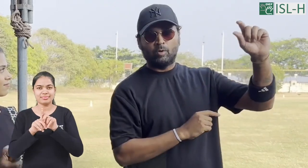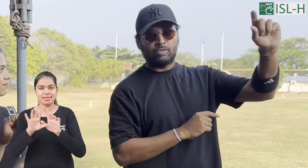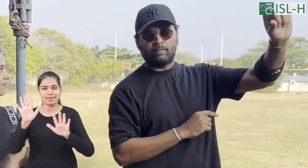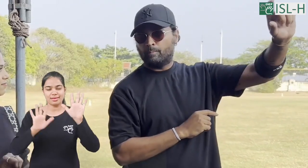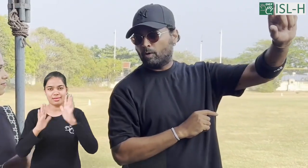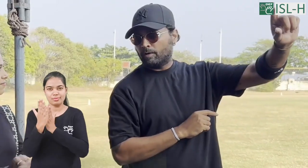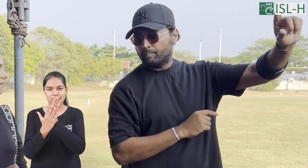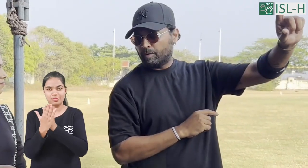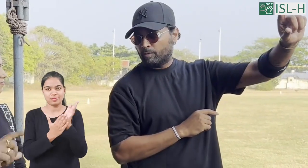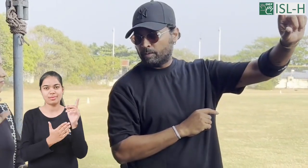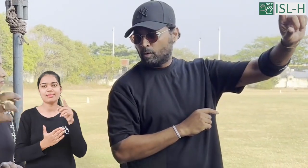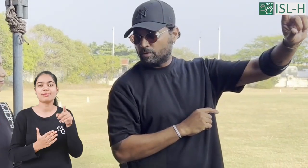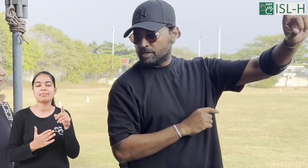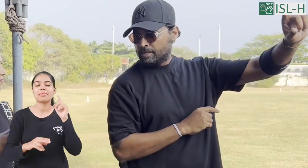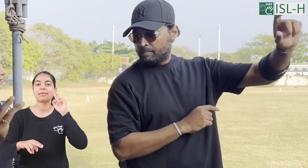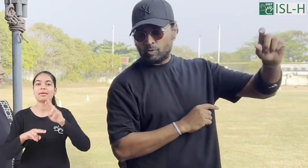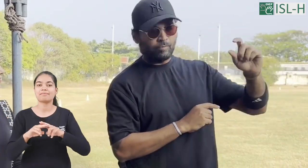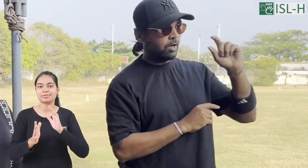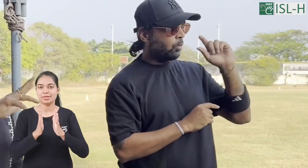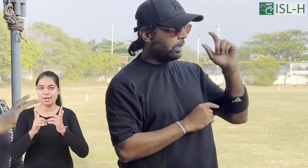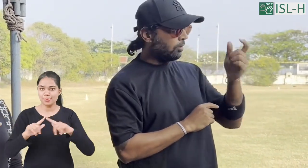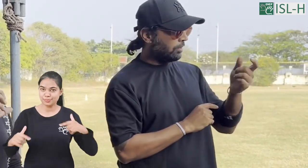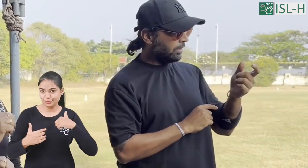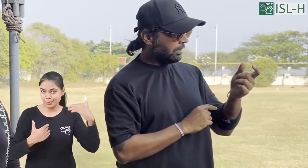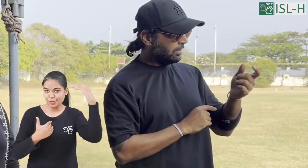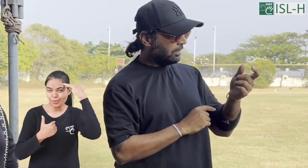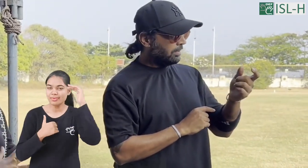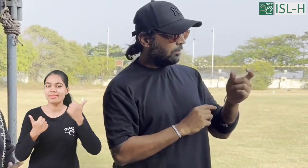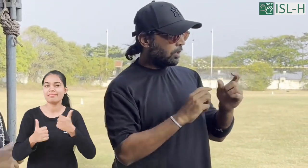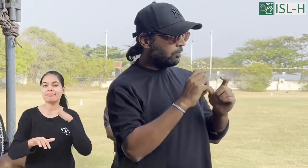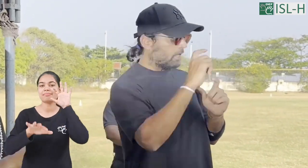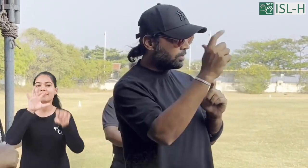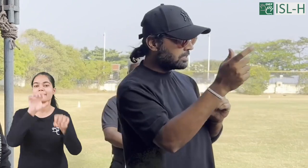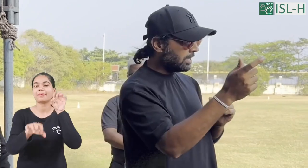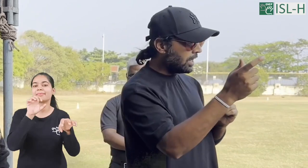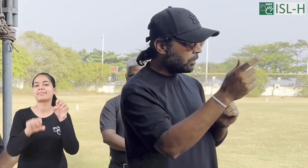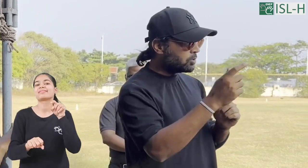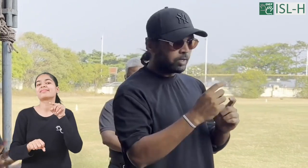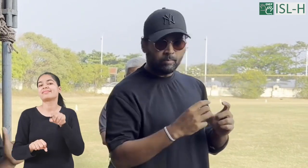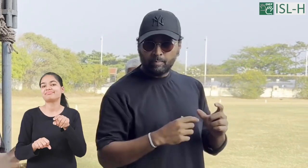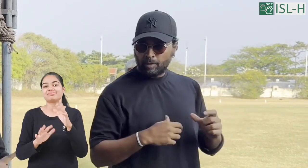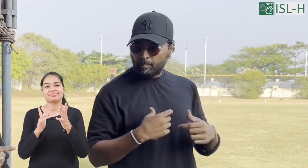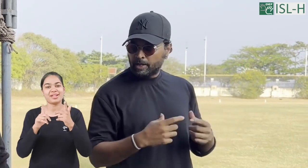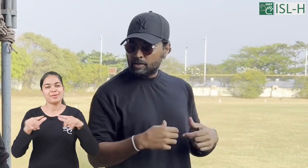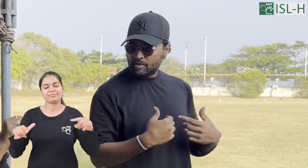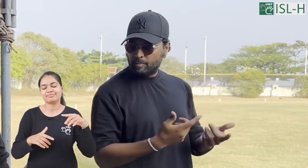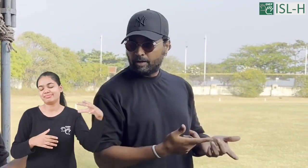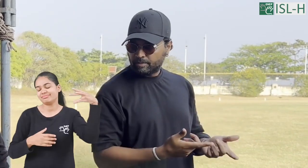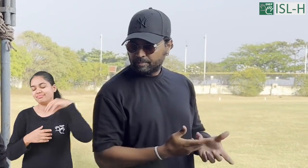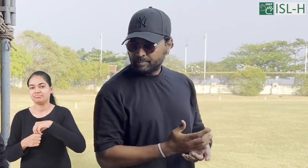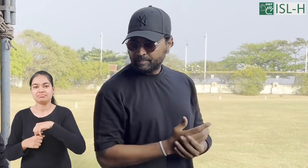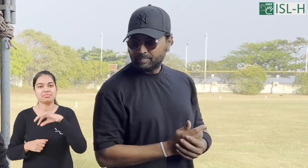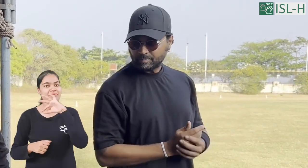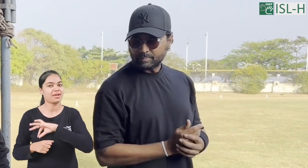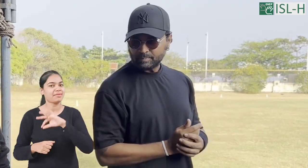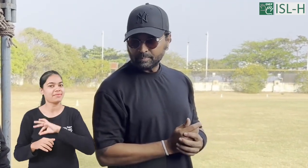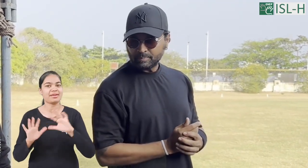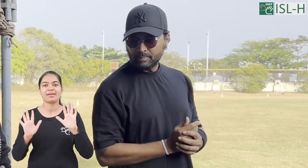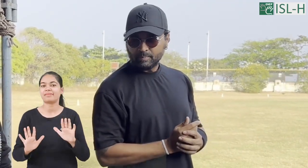can find cues from the bowler before he bowls. So if you are aware of it, if you are aware of the sign language, can prepare yourself better.